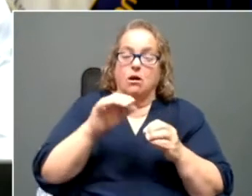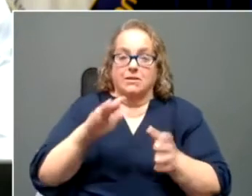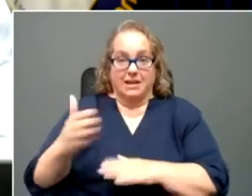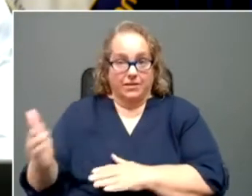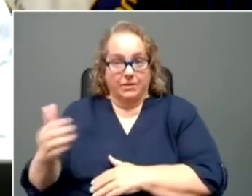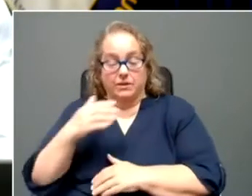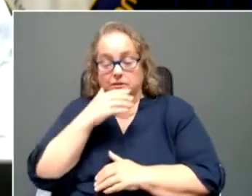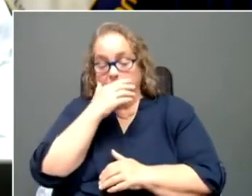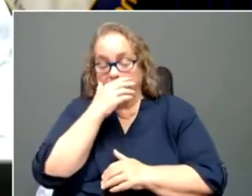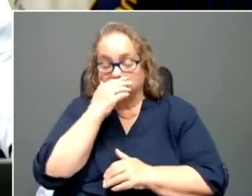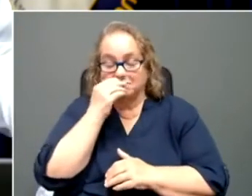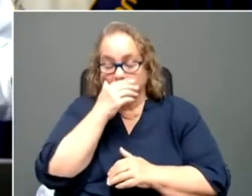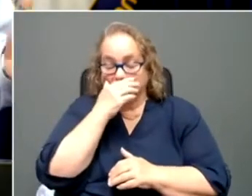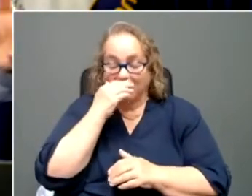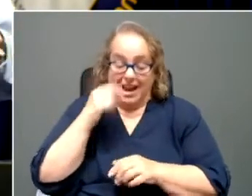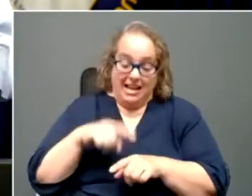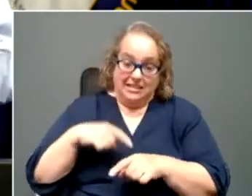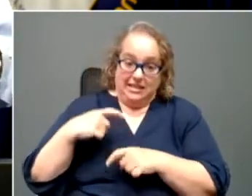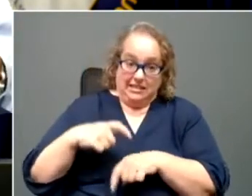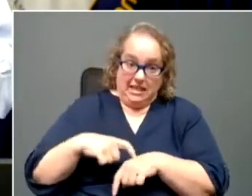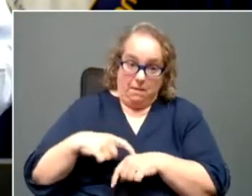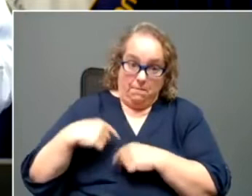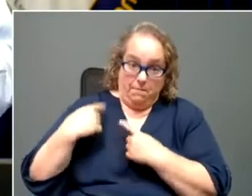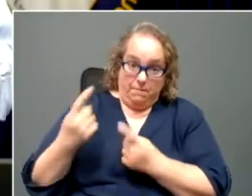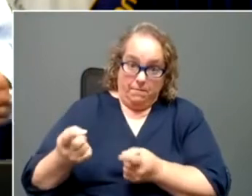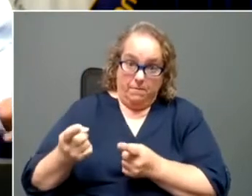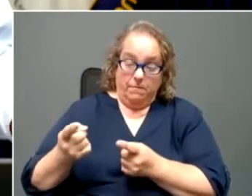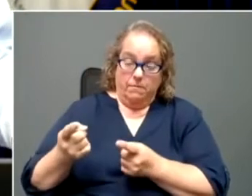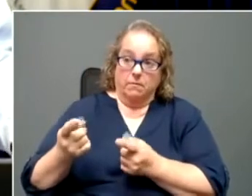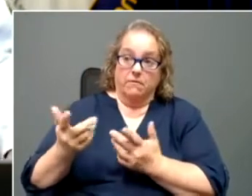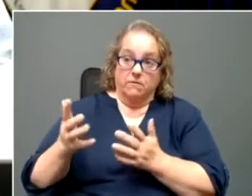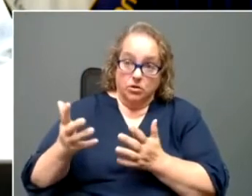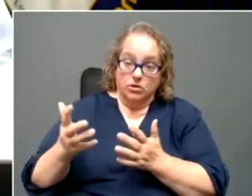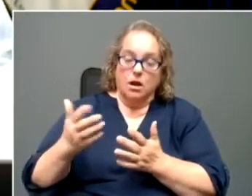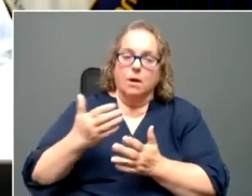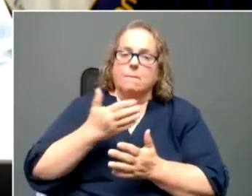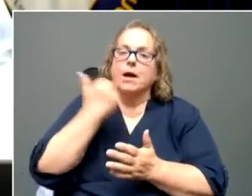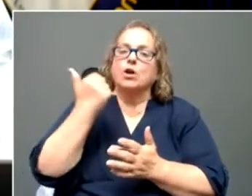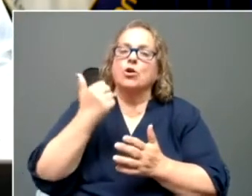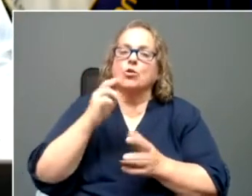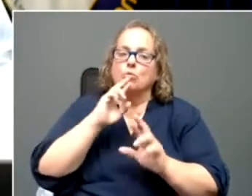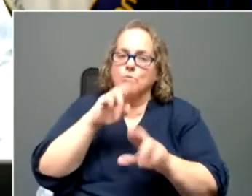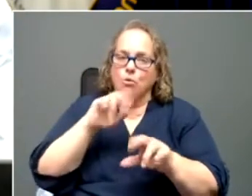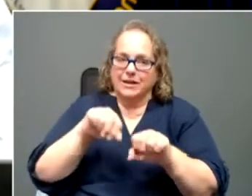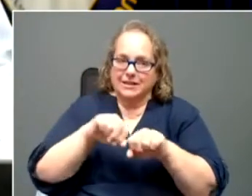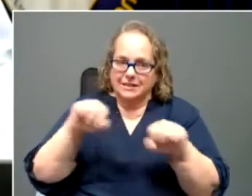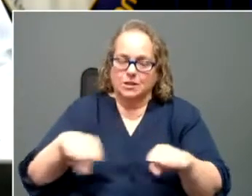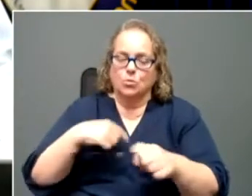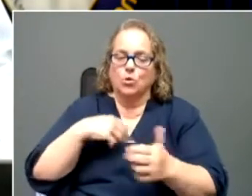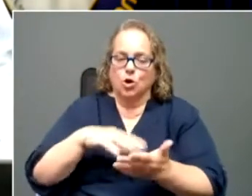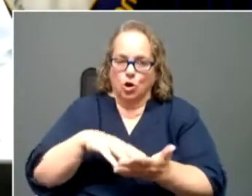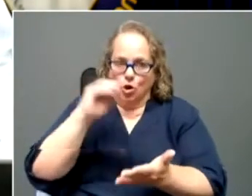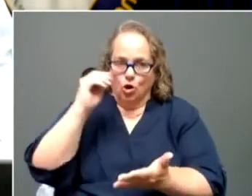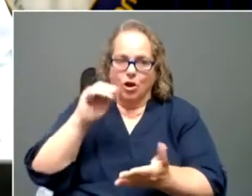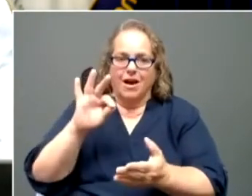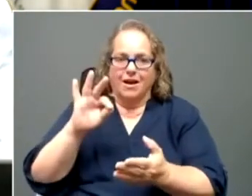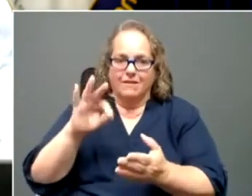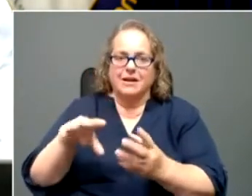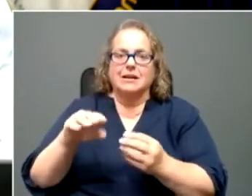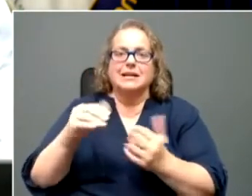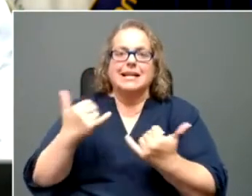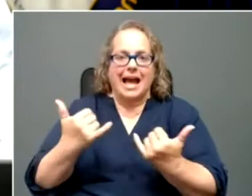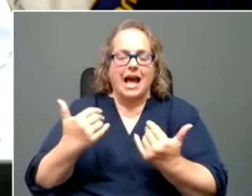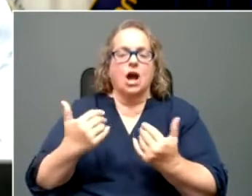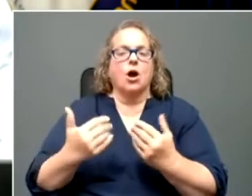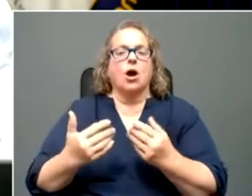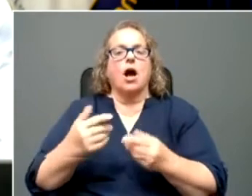And as time has gone on, better reporting systems, we have learned, um, of additional, um,